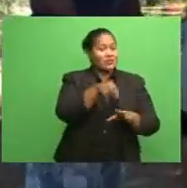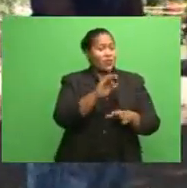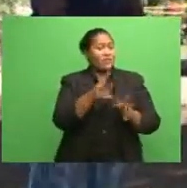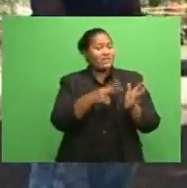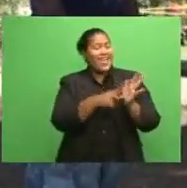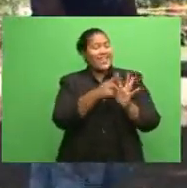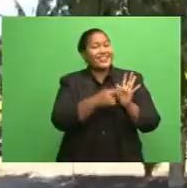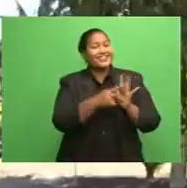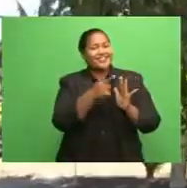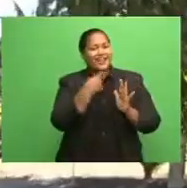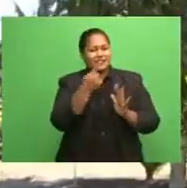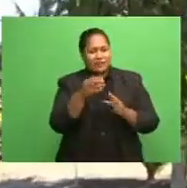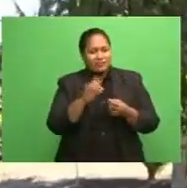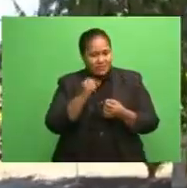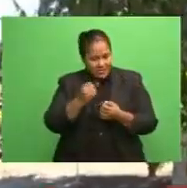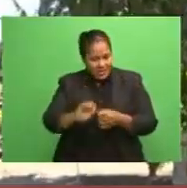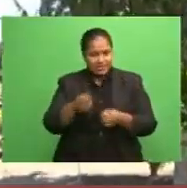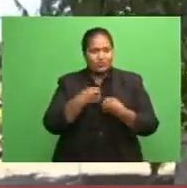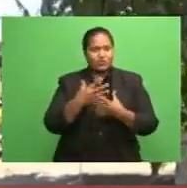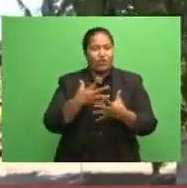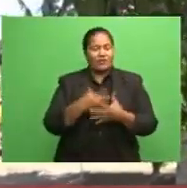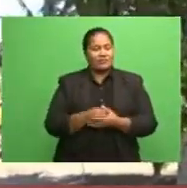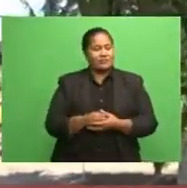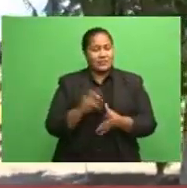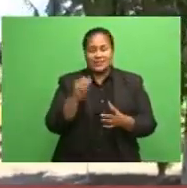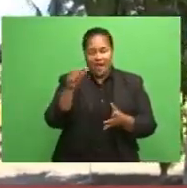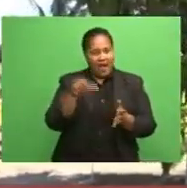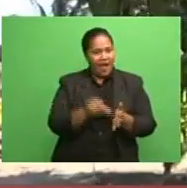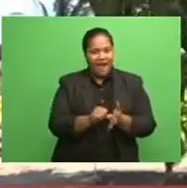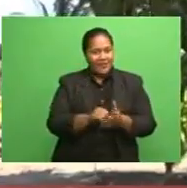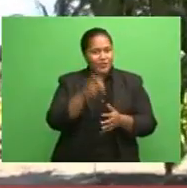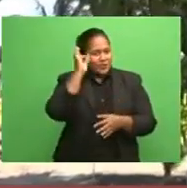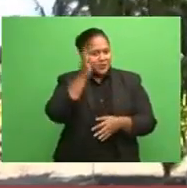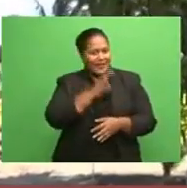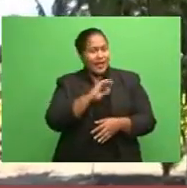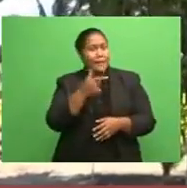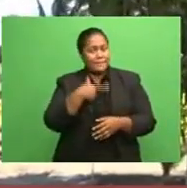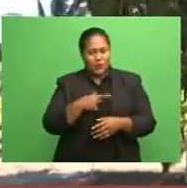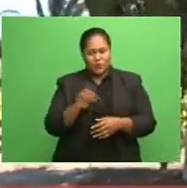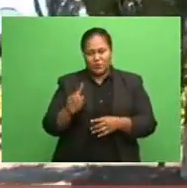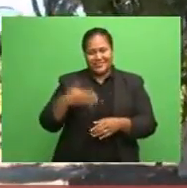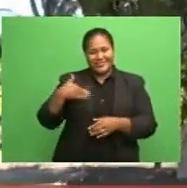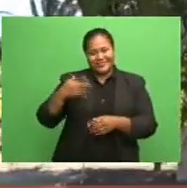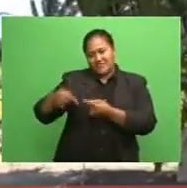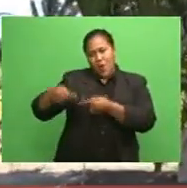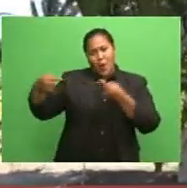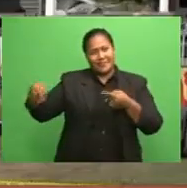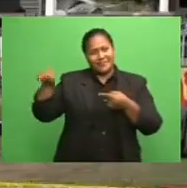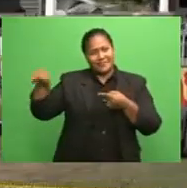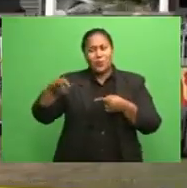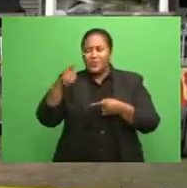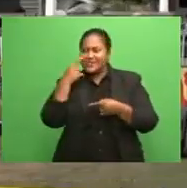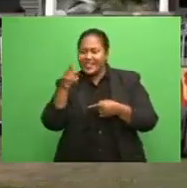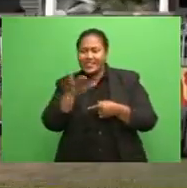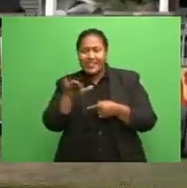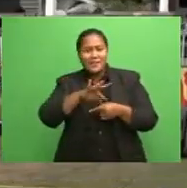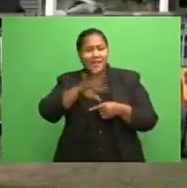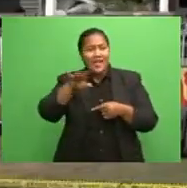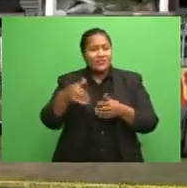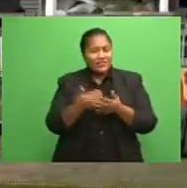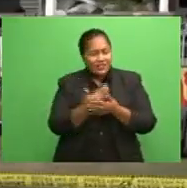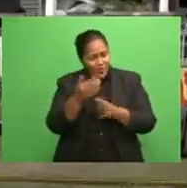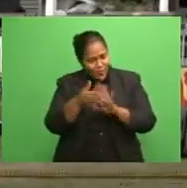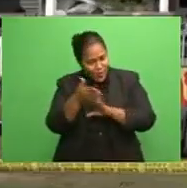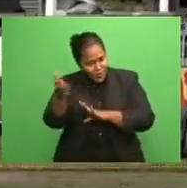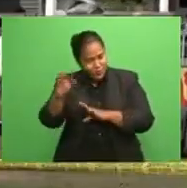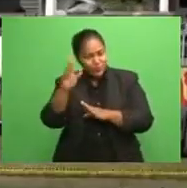still in shock. It's hard to believe because we live just opposite them and we see her every day going to school and coming back